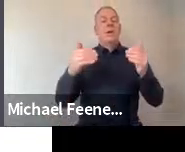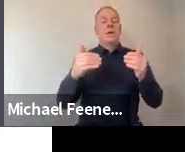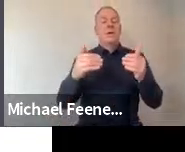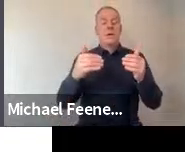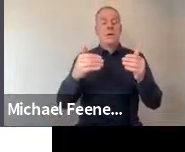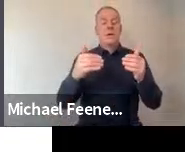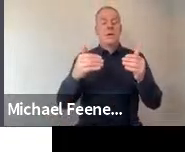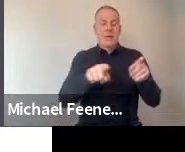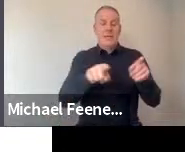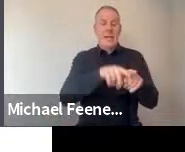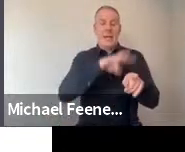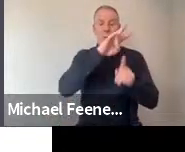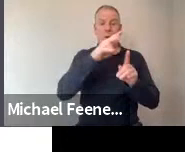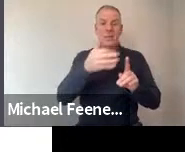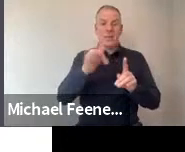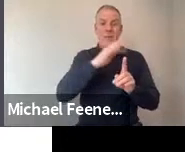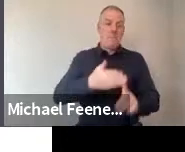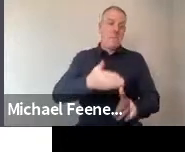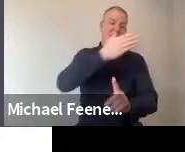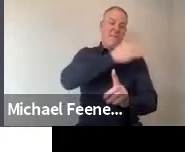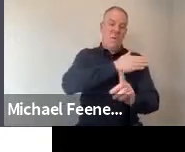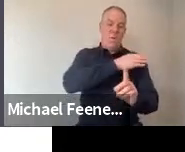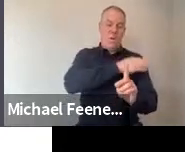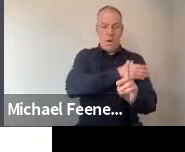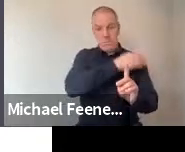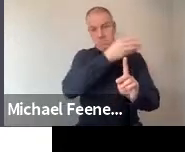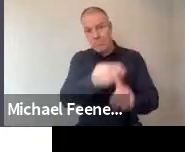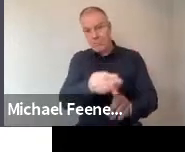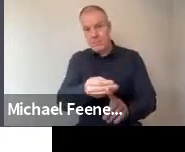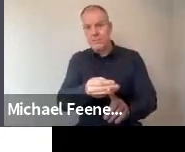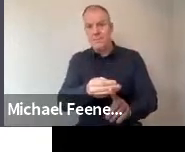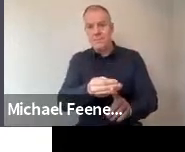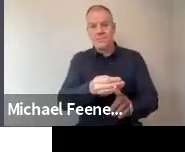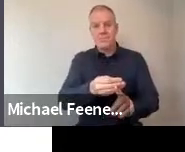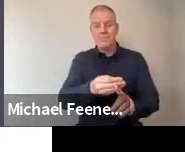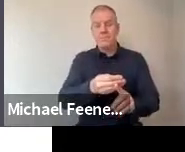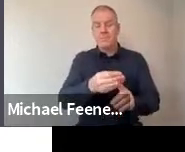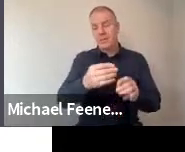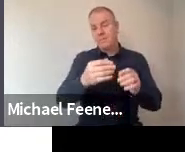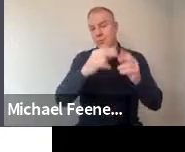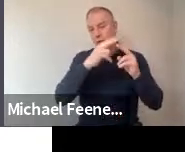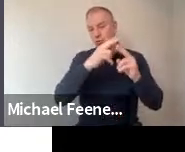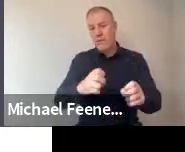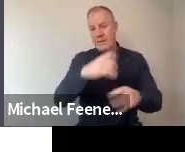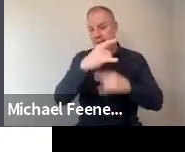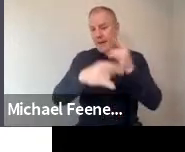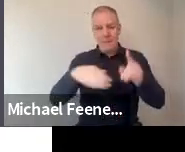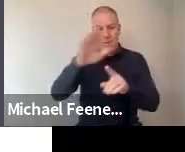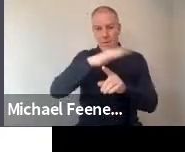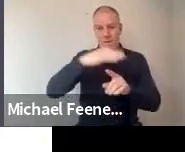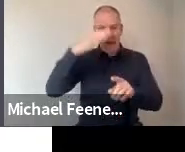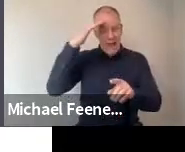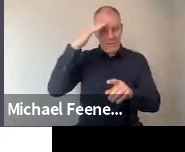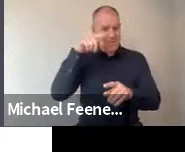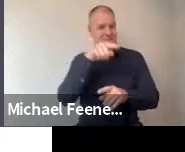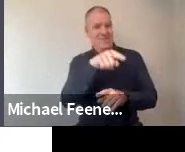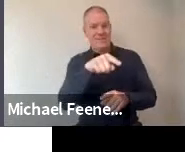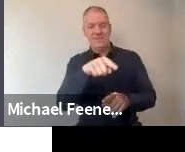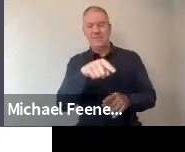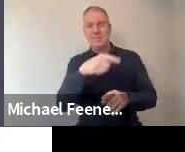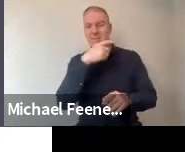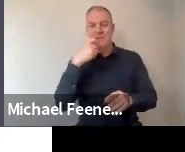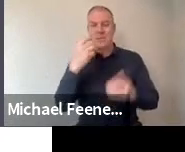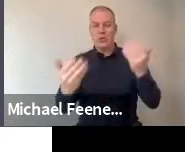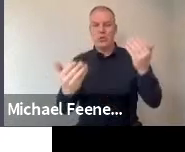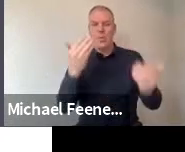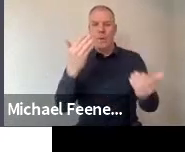questions that have been used by high quality surveys that have been conducted in Ireland. And this is showing the